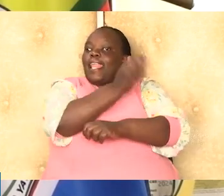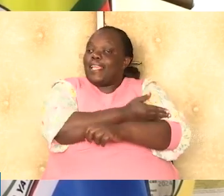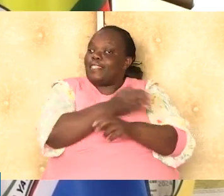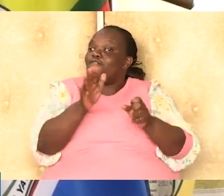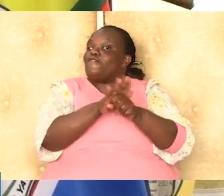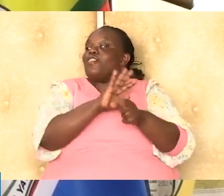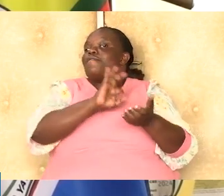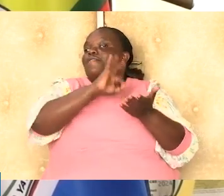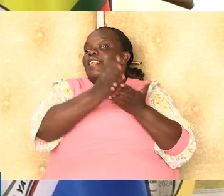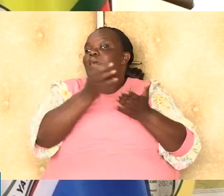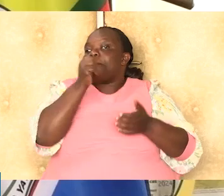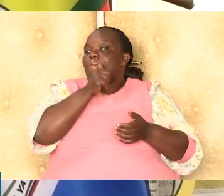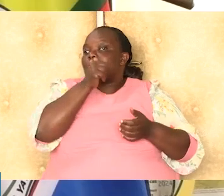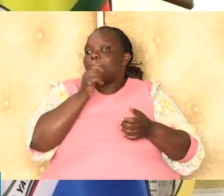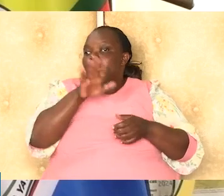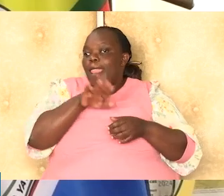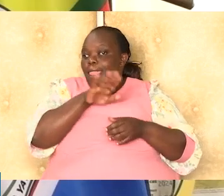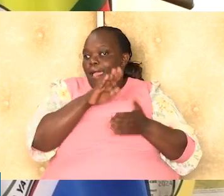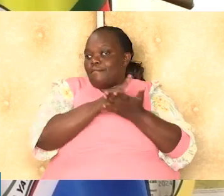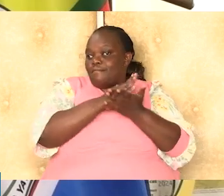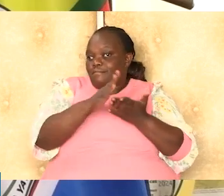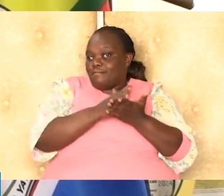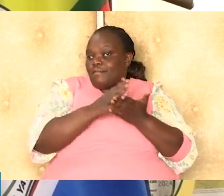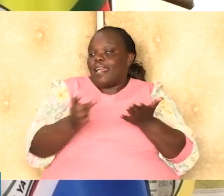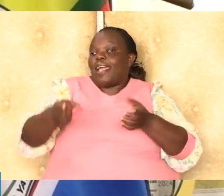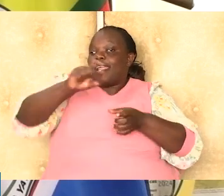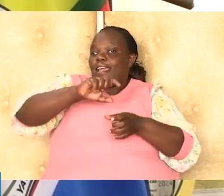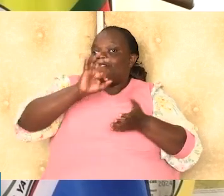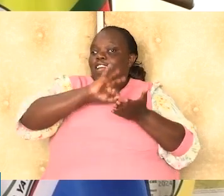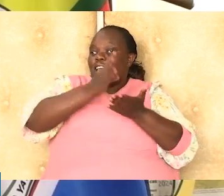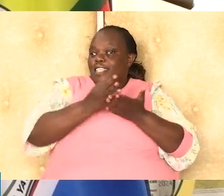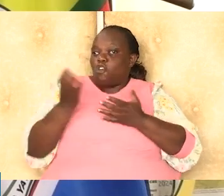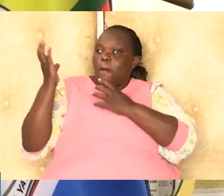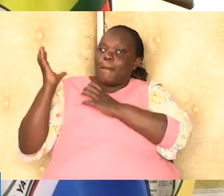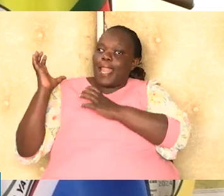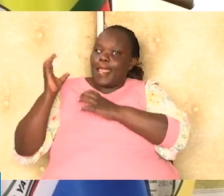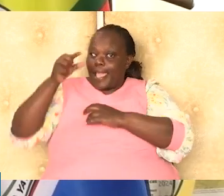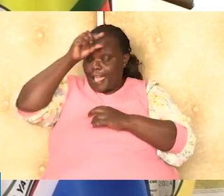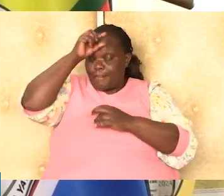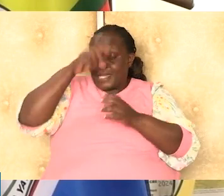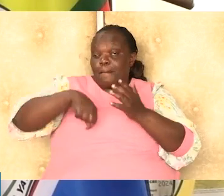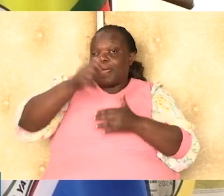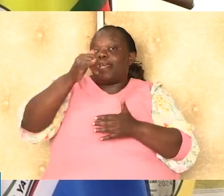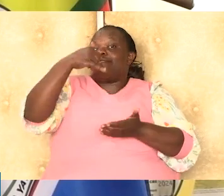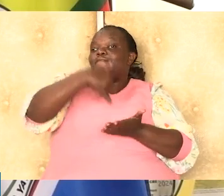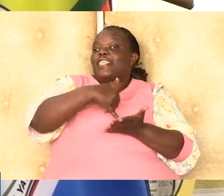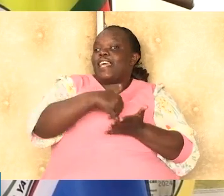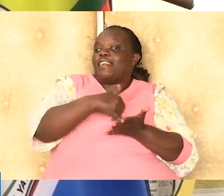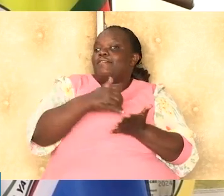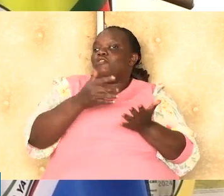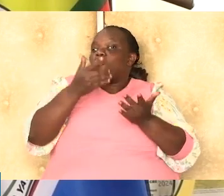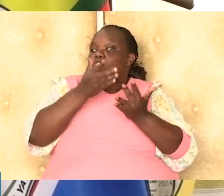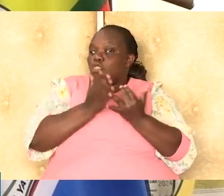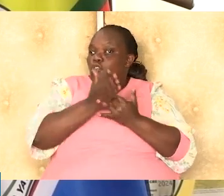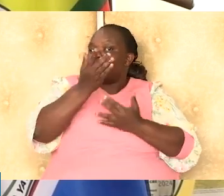be fully funded by the private sector, sparing taxpayers from additional financial burden. The government will pay investors via